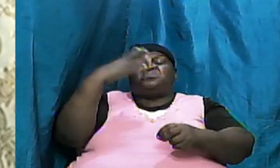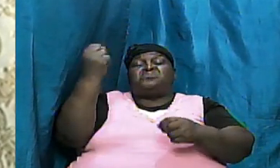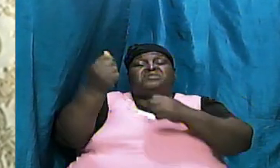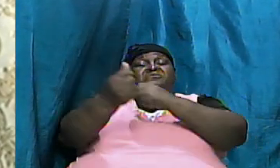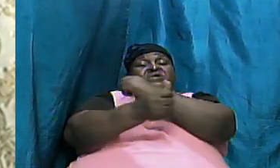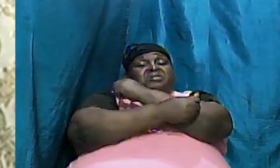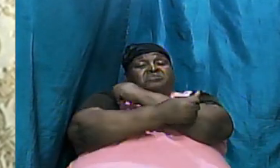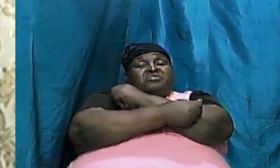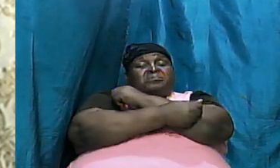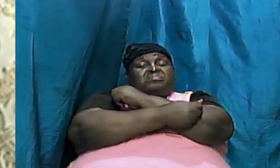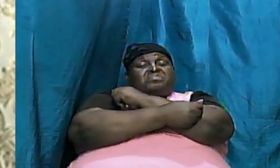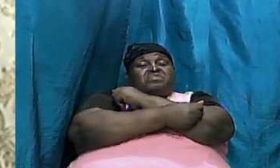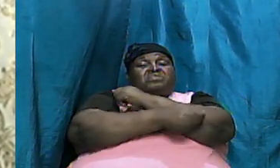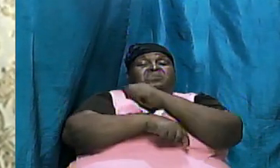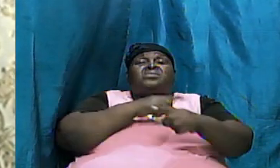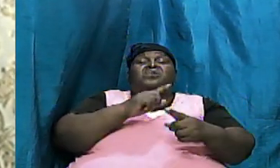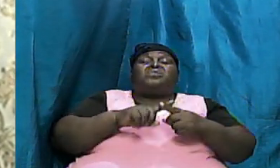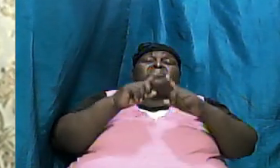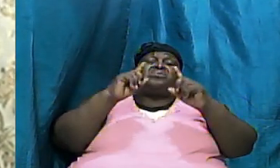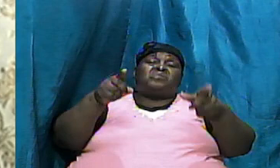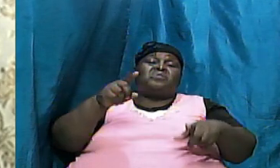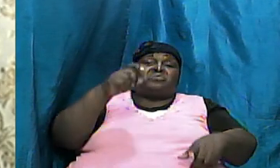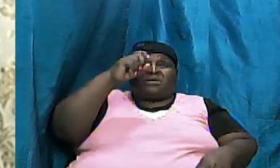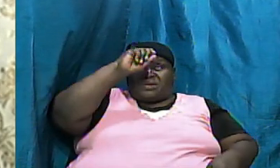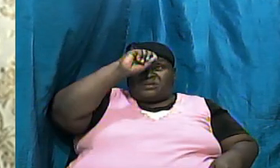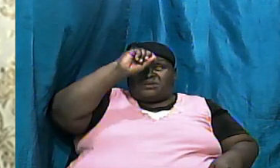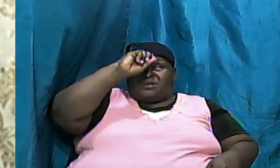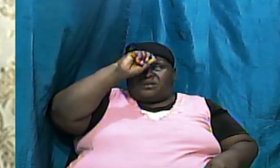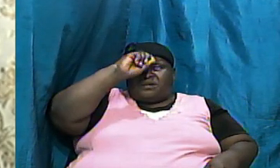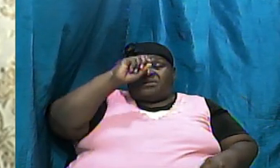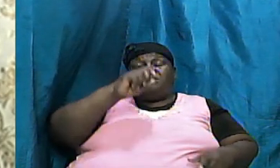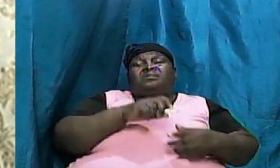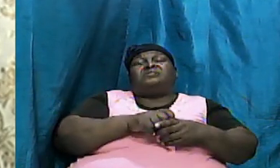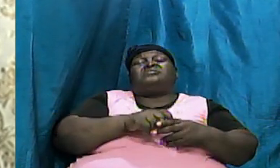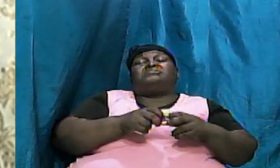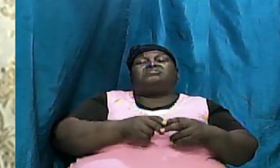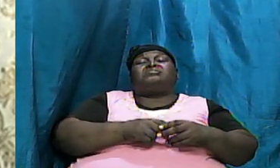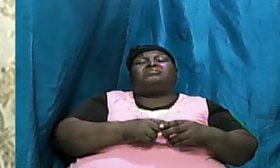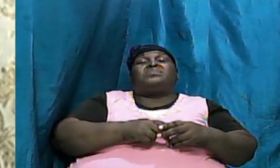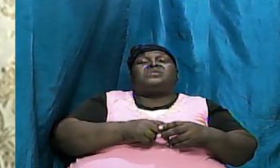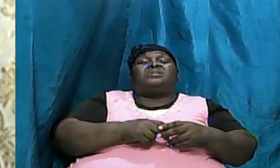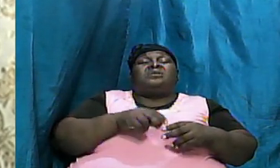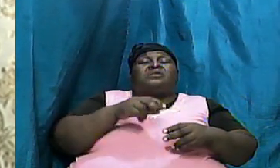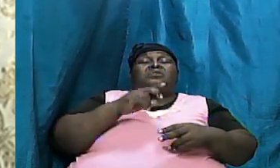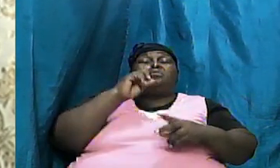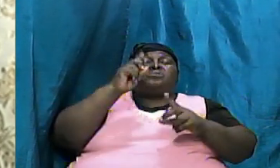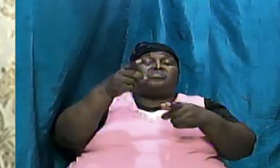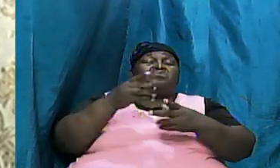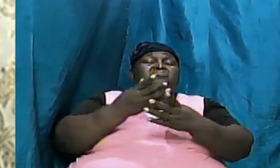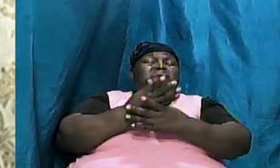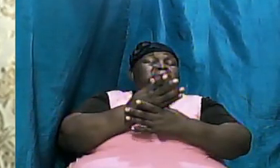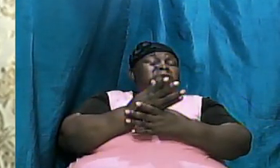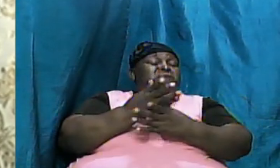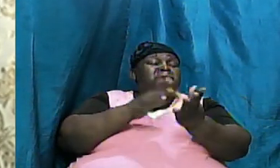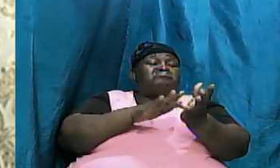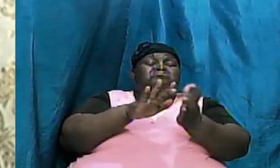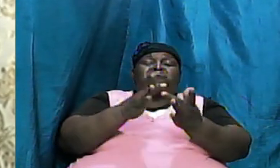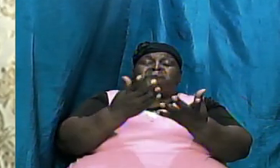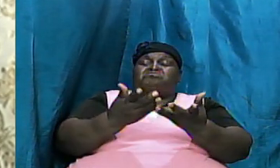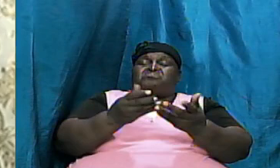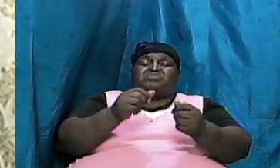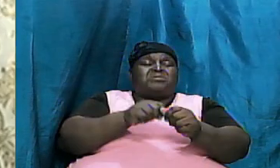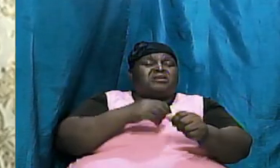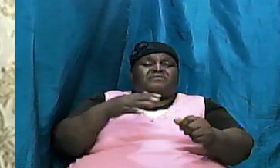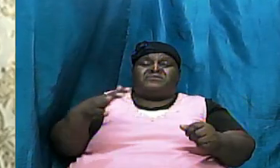when we go down to Exodus and Leviticus and Numbers and then go through the rest of the Bible everything